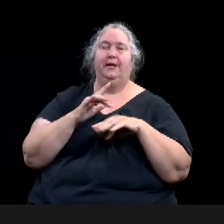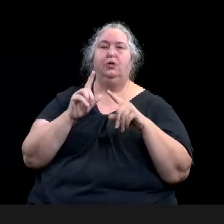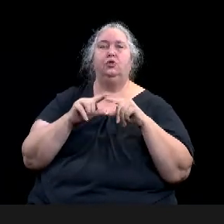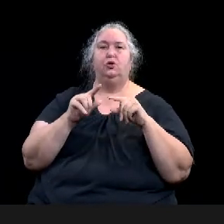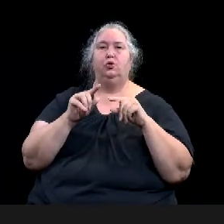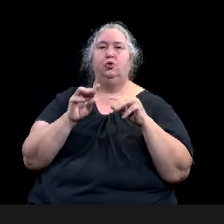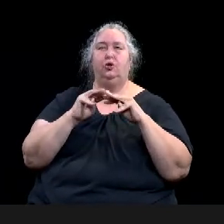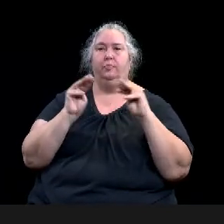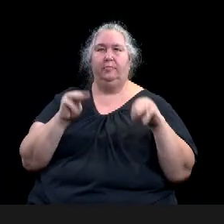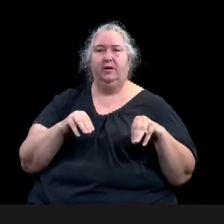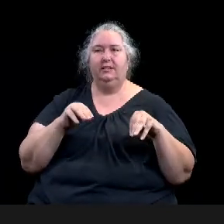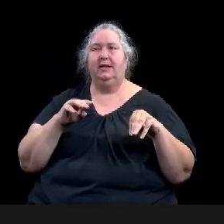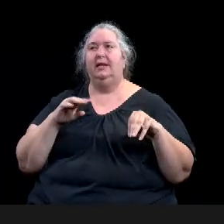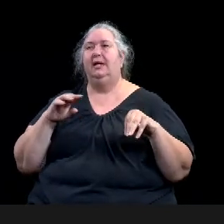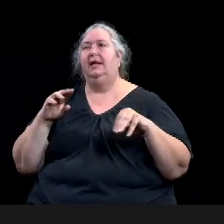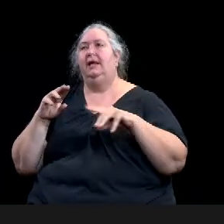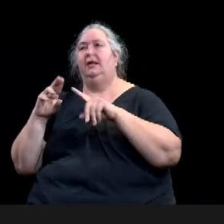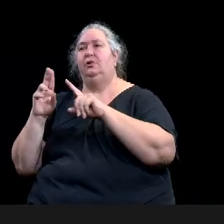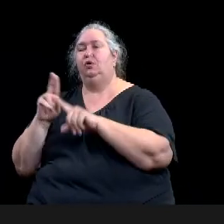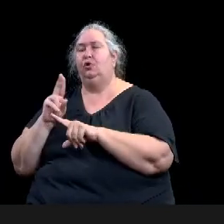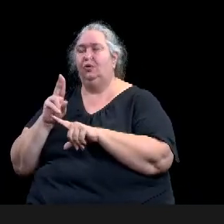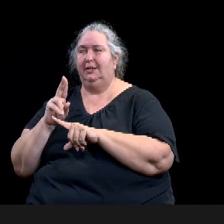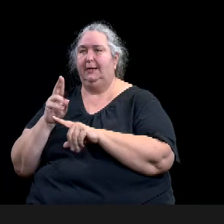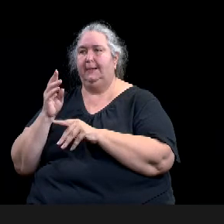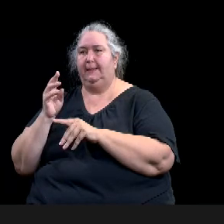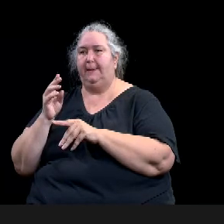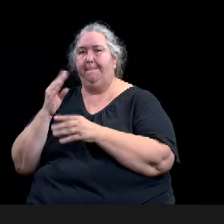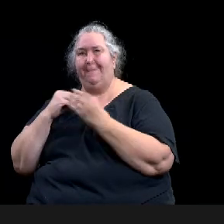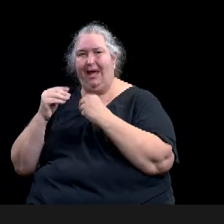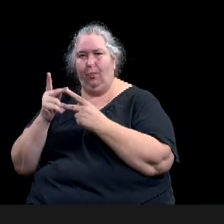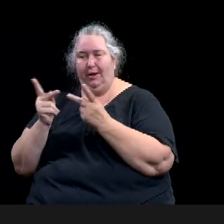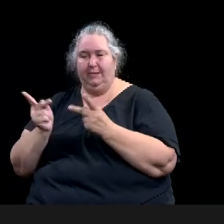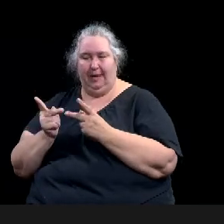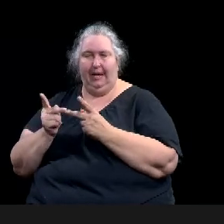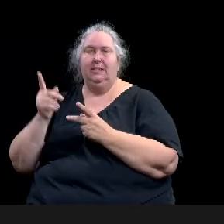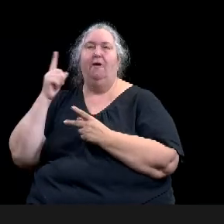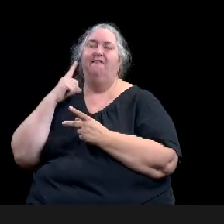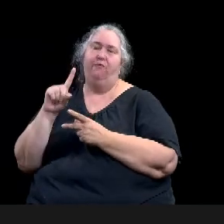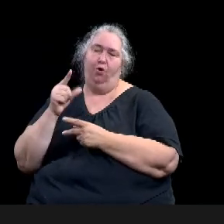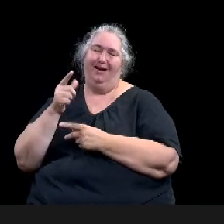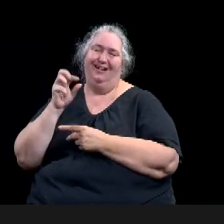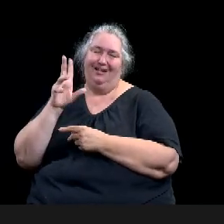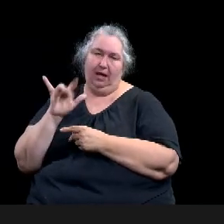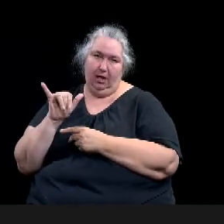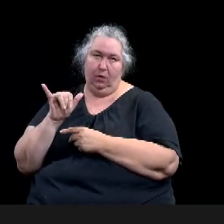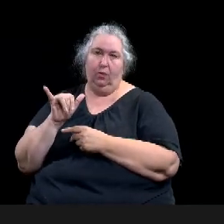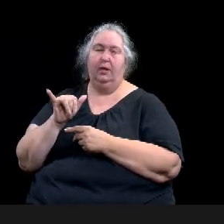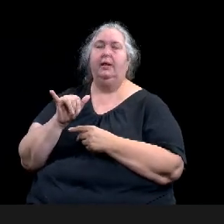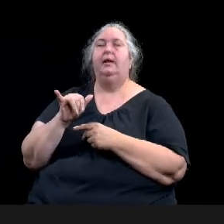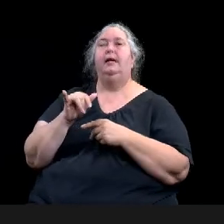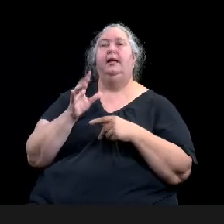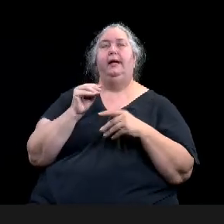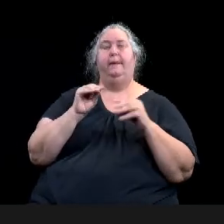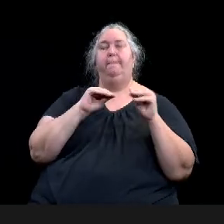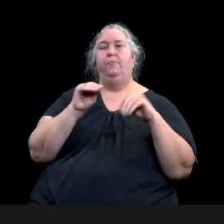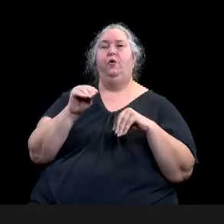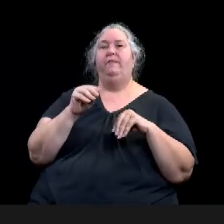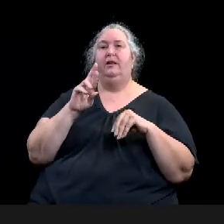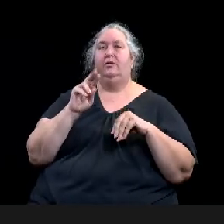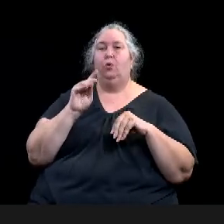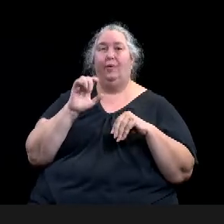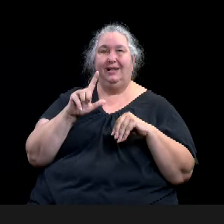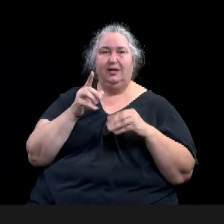retail, uh, retail offices have been added and retail storage, as well as online order mail order